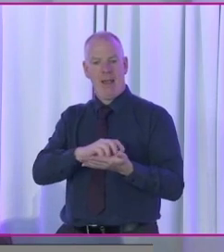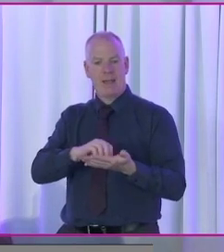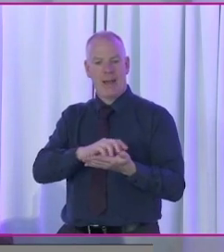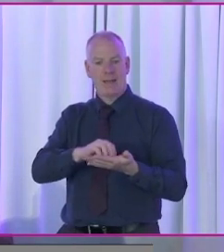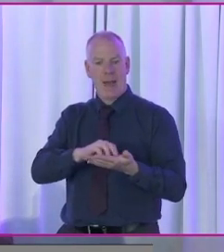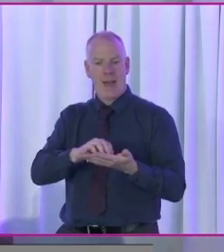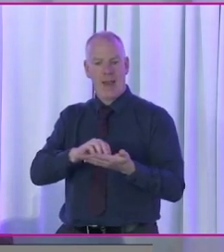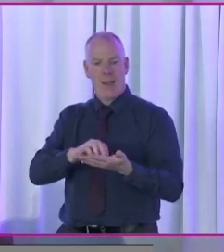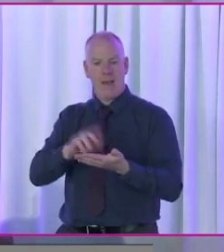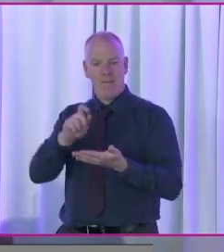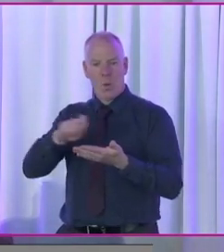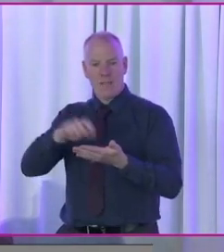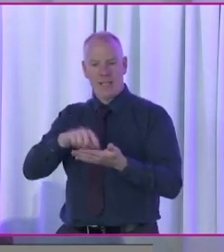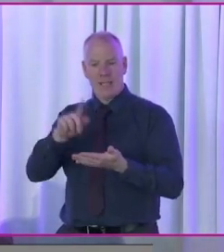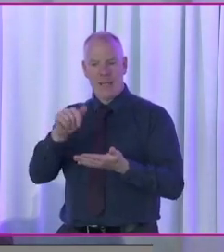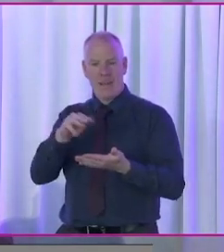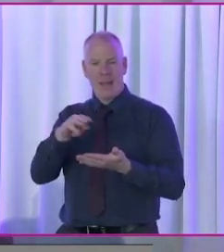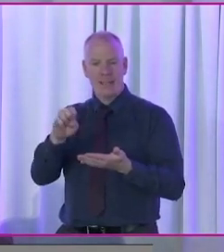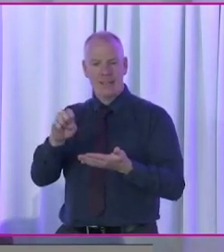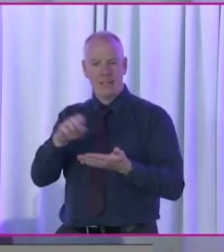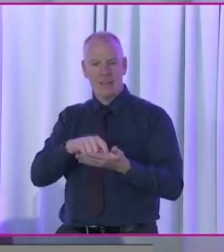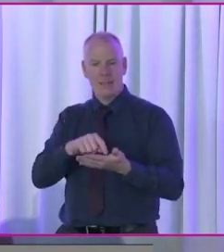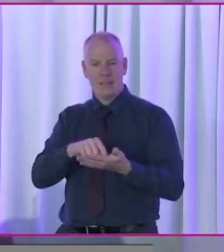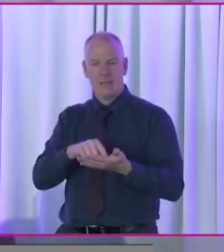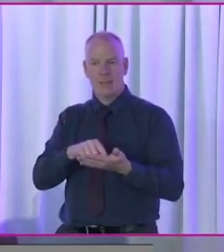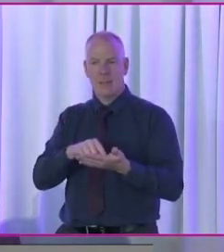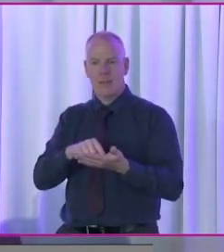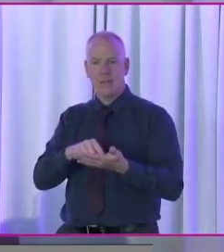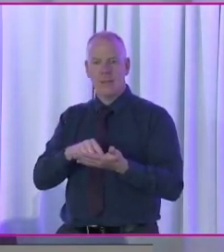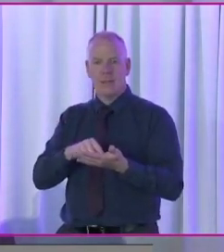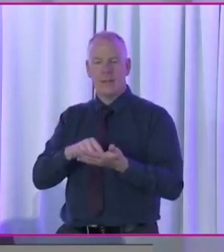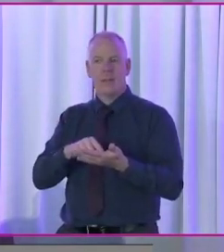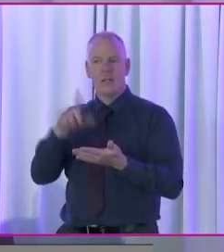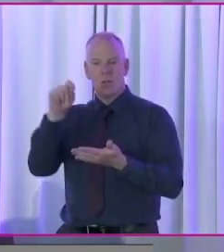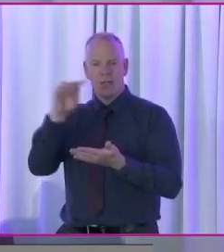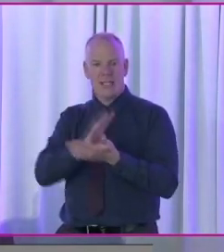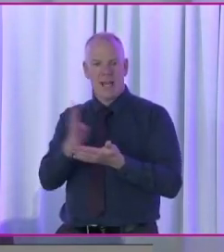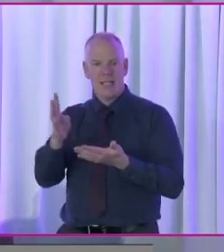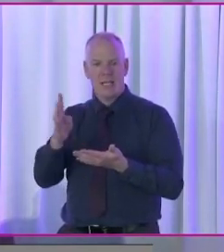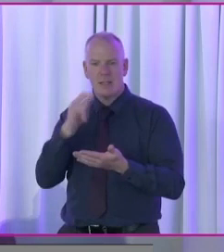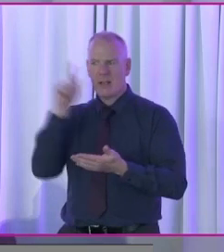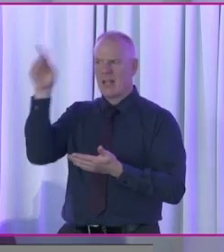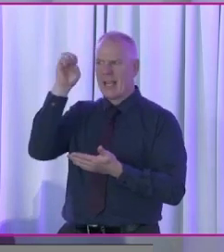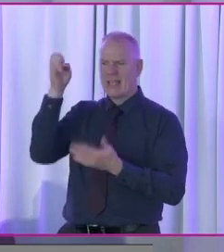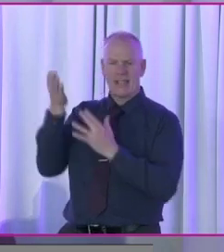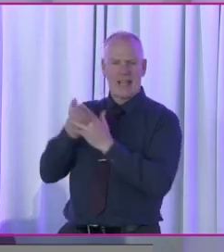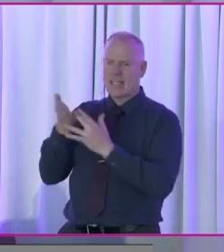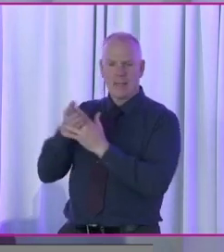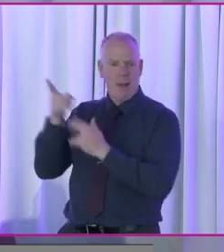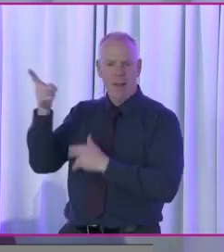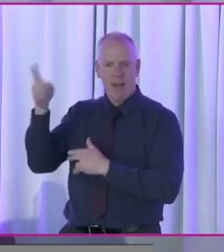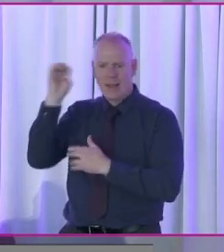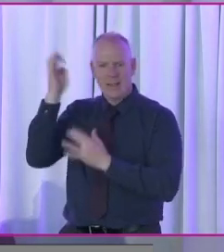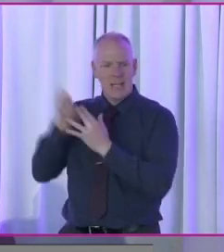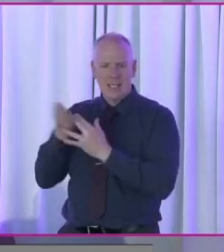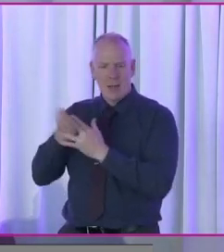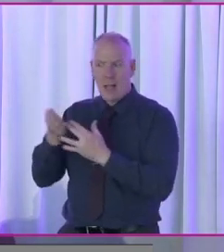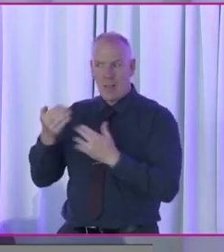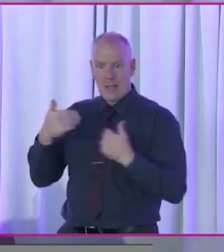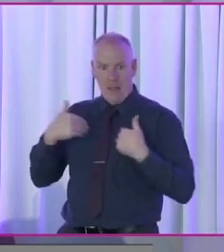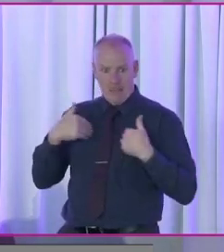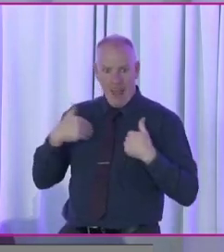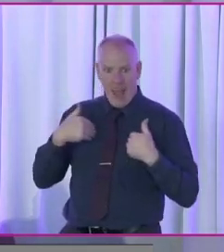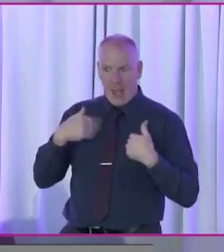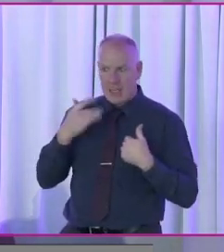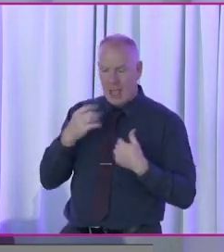voting. And it was interesting to hear that a case was taken 2019 to say it's inaccessible in Britain. That's all my case managed to get